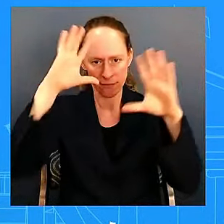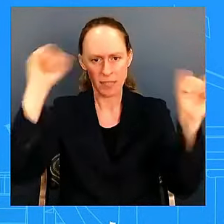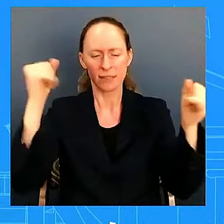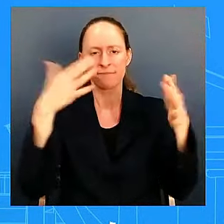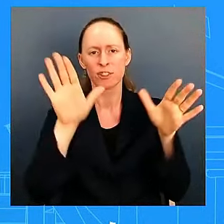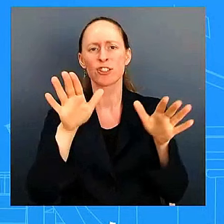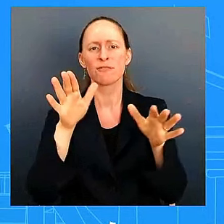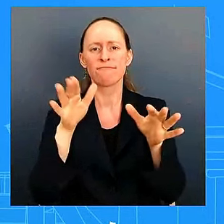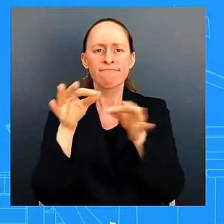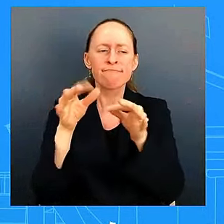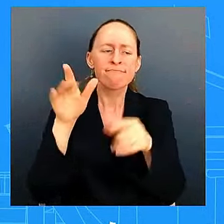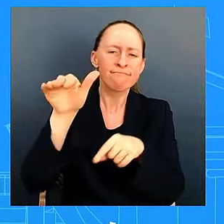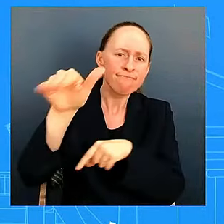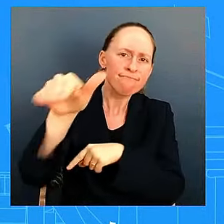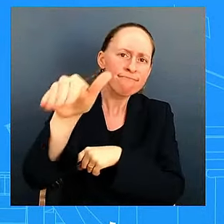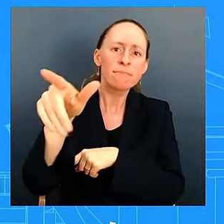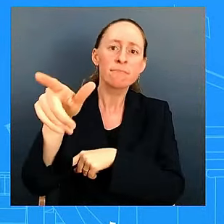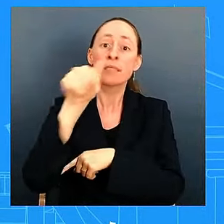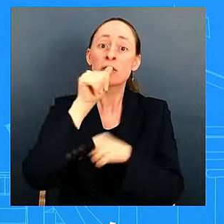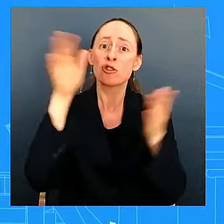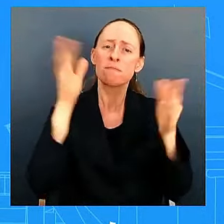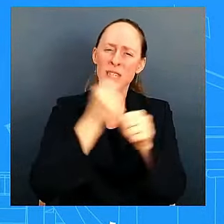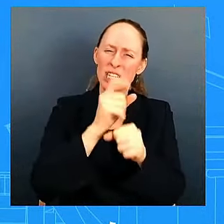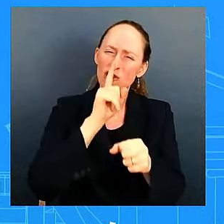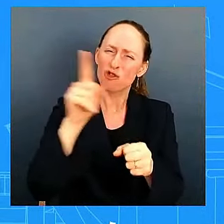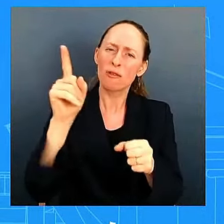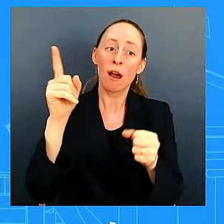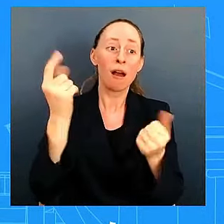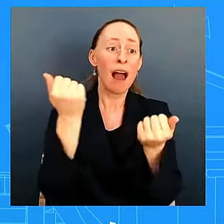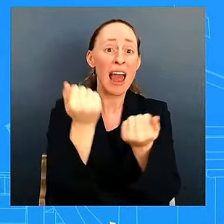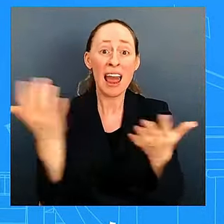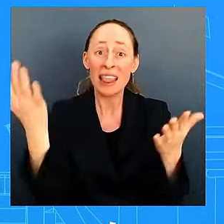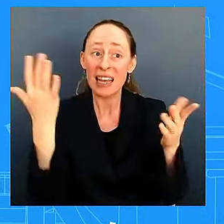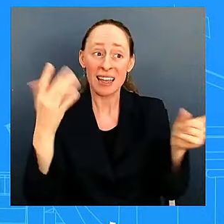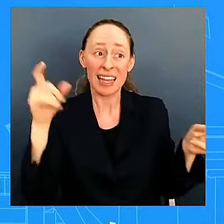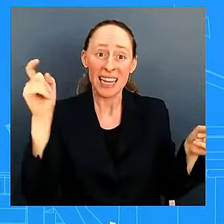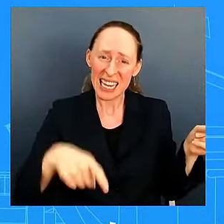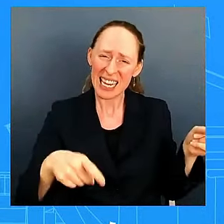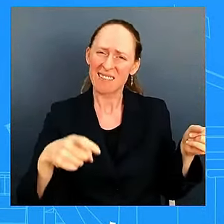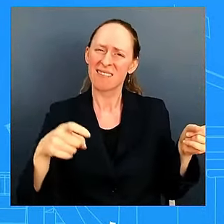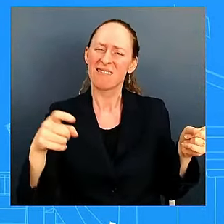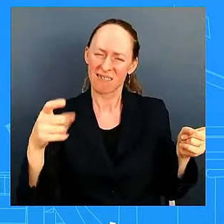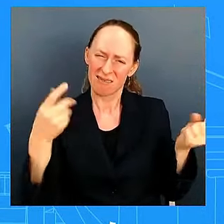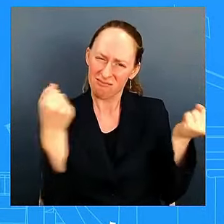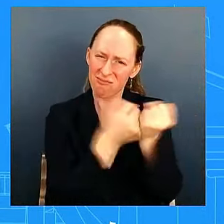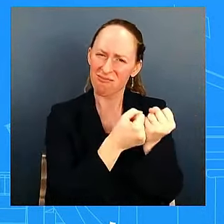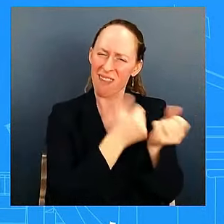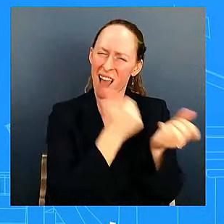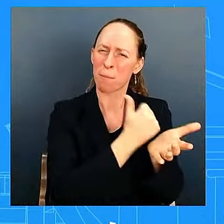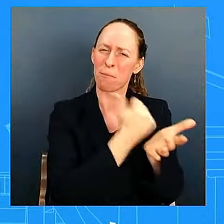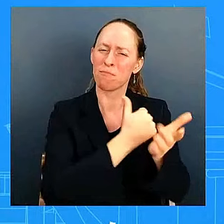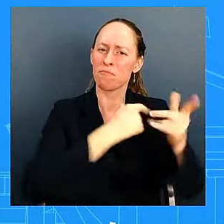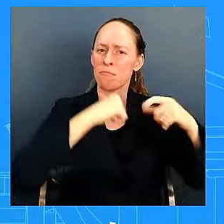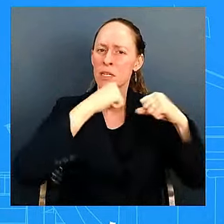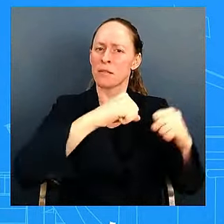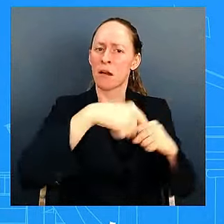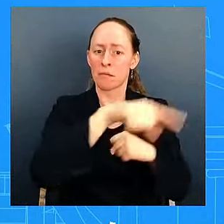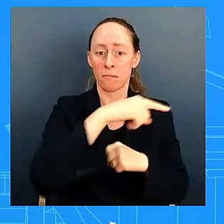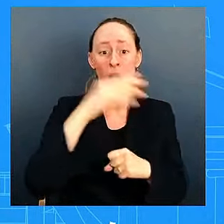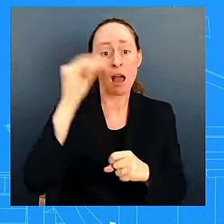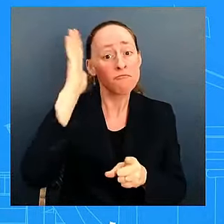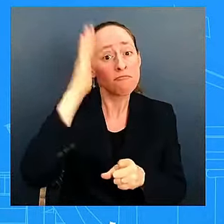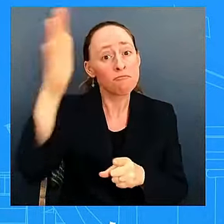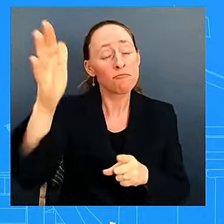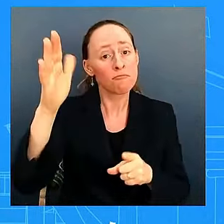states okay um uh april you have the last one oh okay one more april yes quickly two